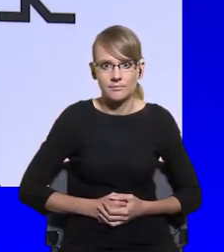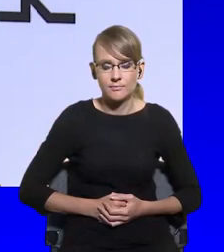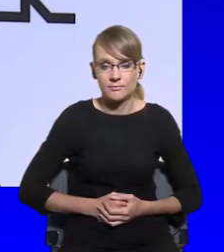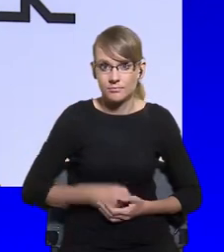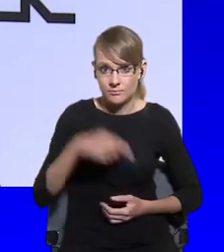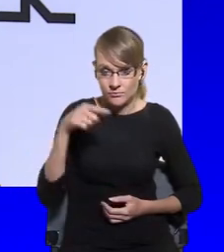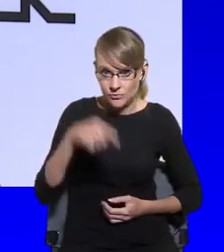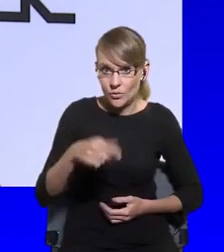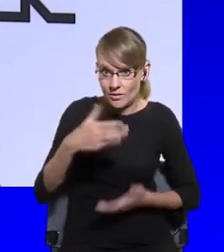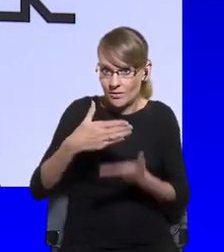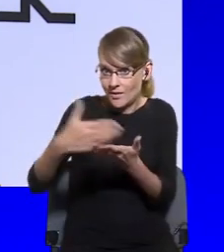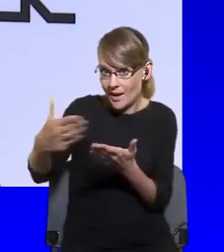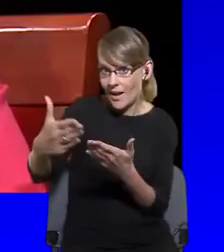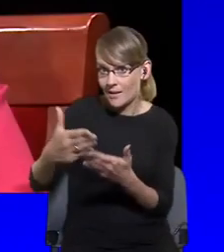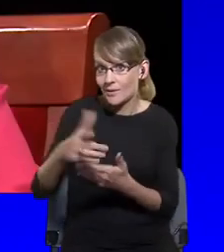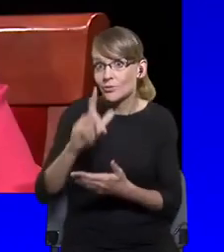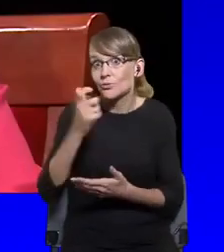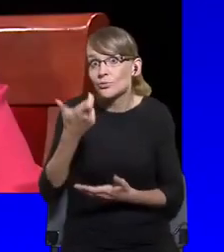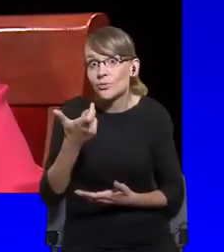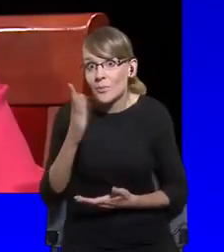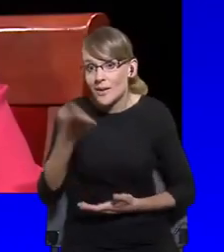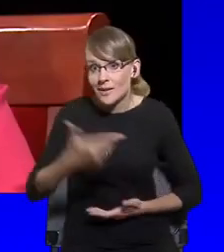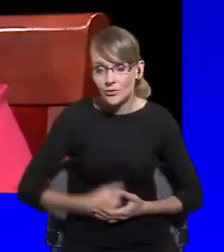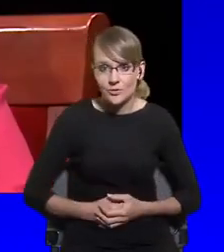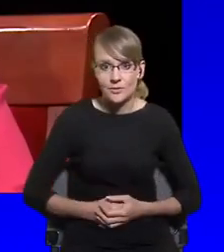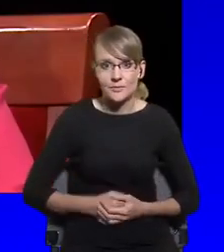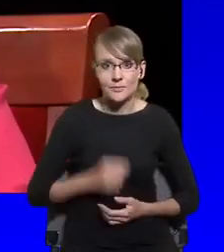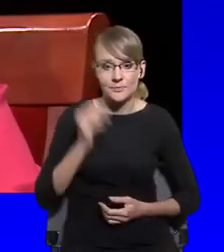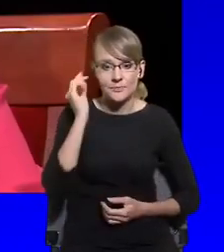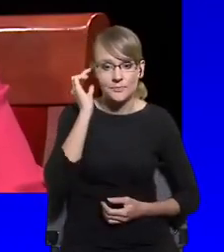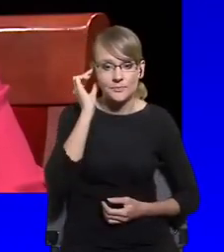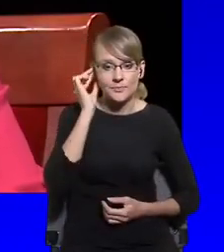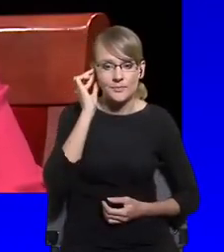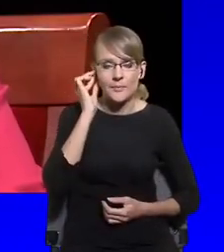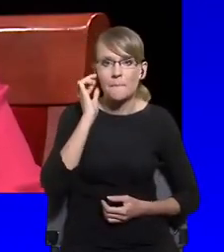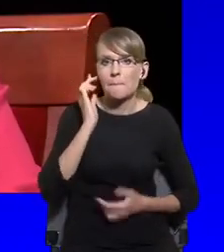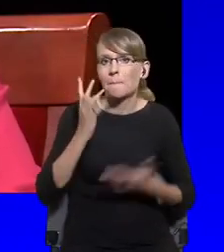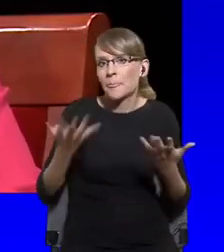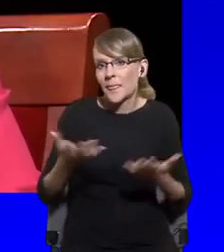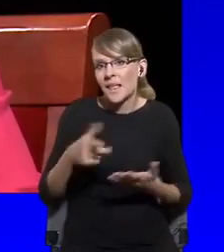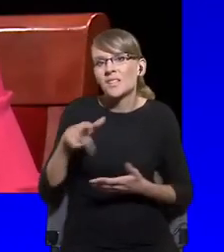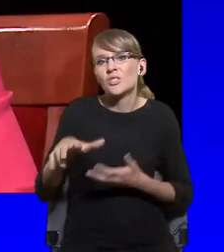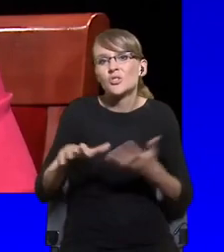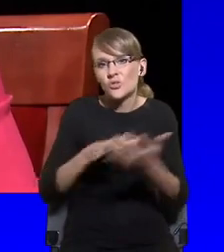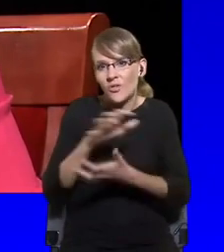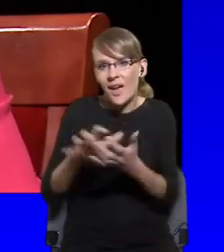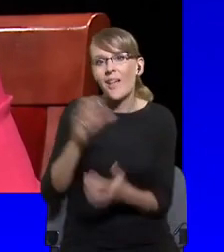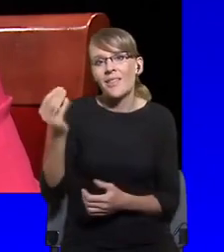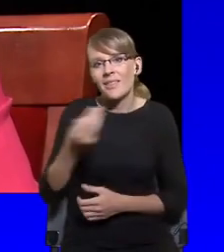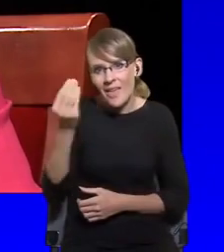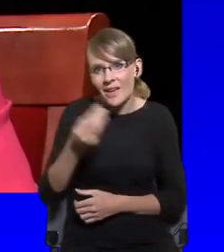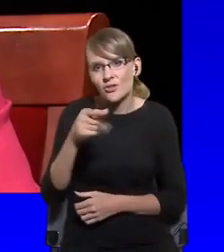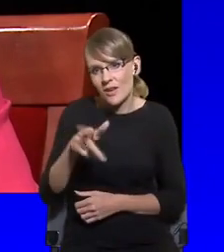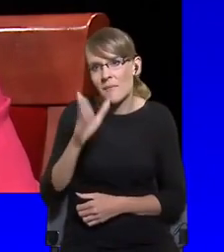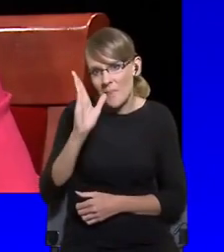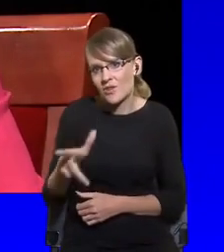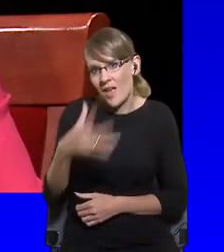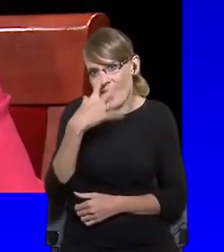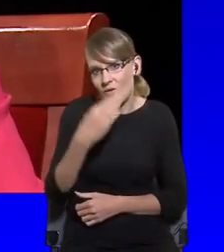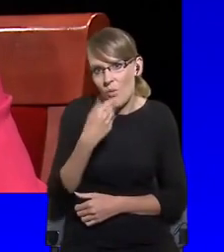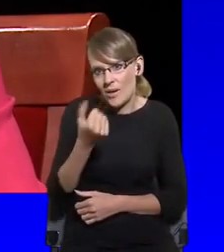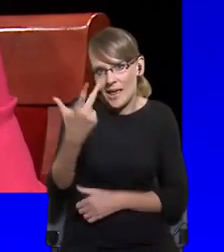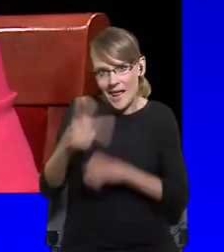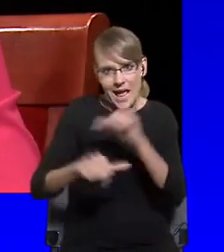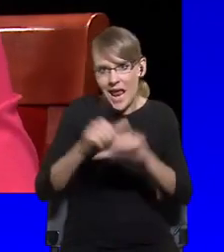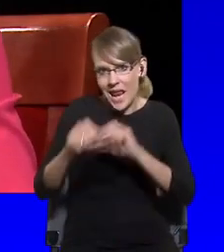world is going to, to go on like this for another, a few years, at least I believe, because, because, um, this